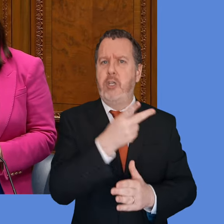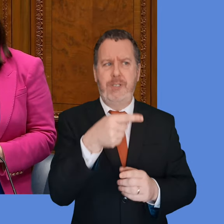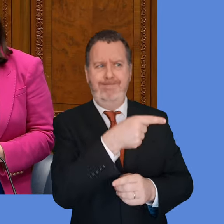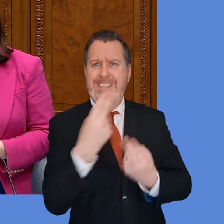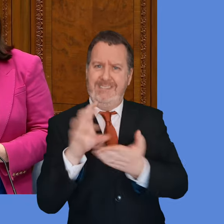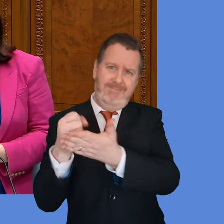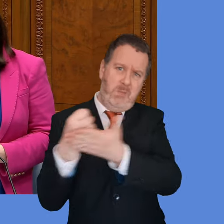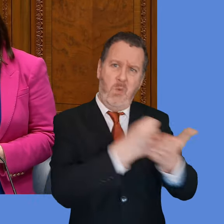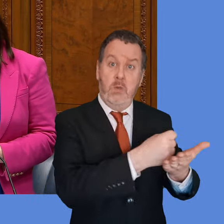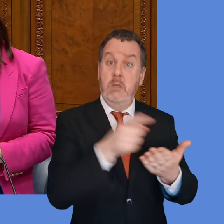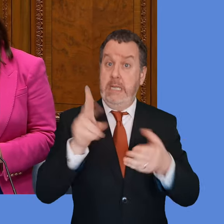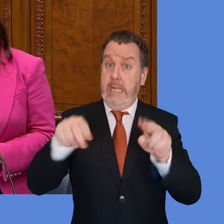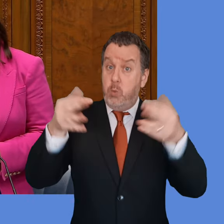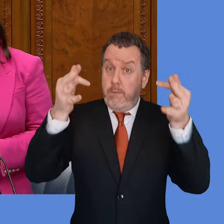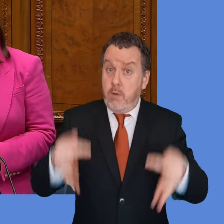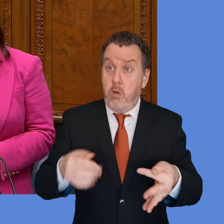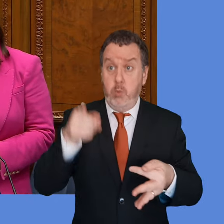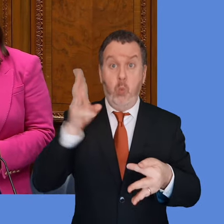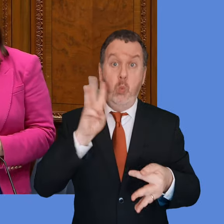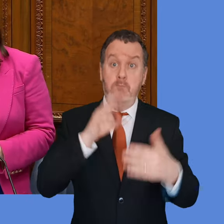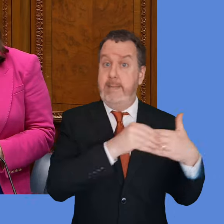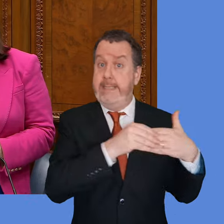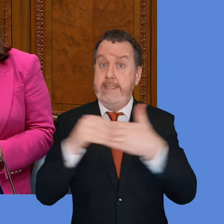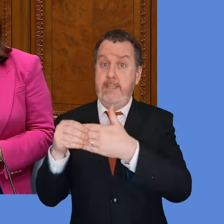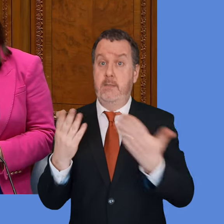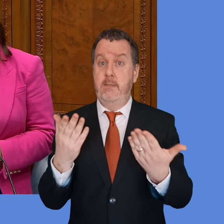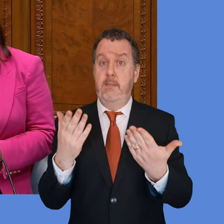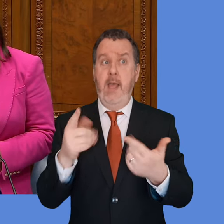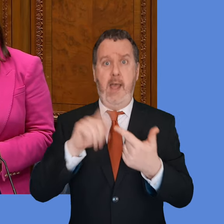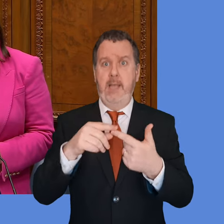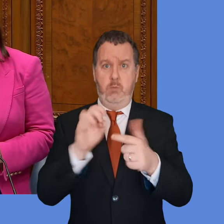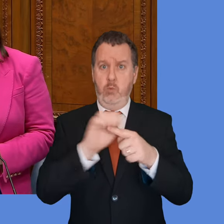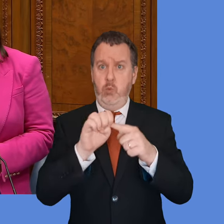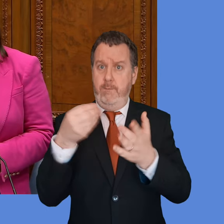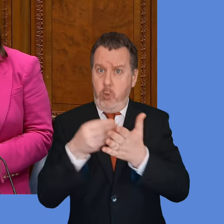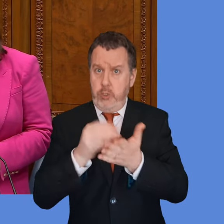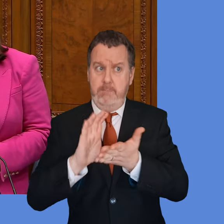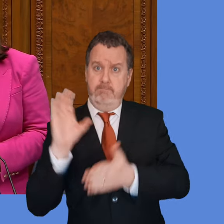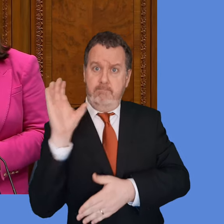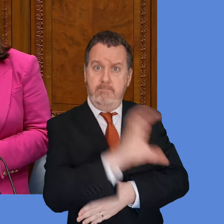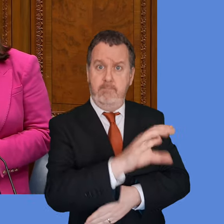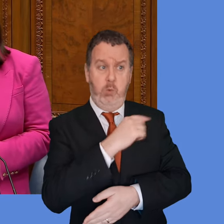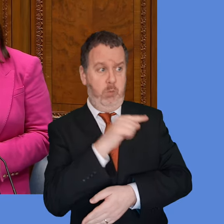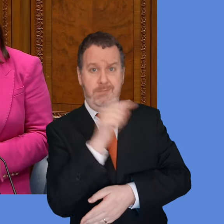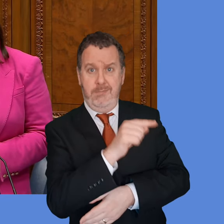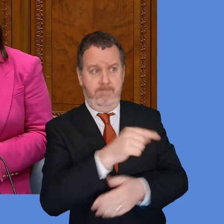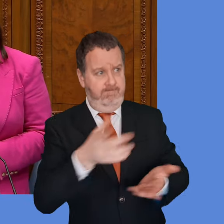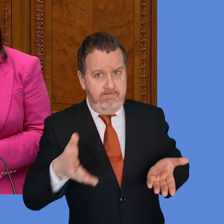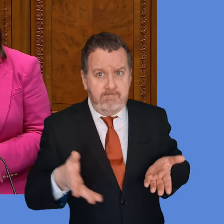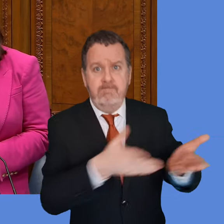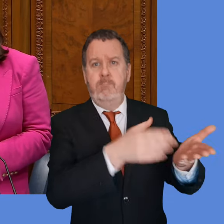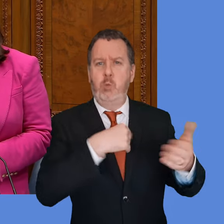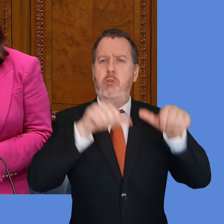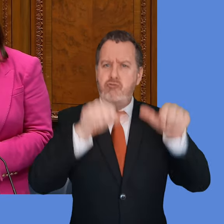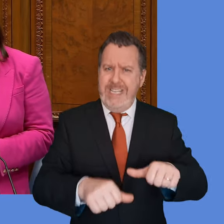that your executive takes this leadership role with the required level of funding allocated to this body to agree a cross-border